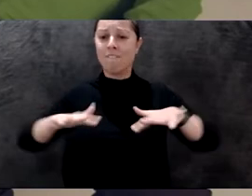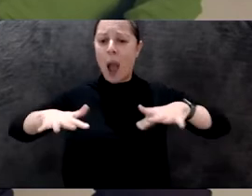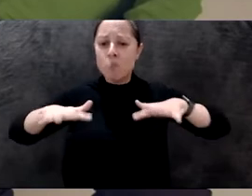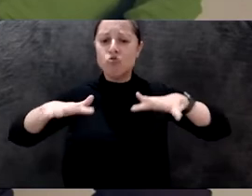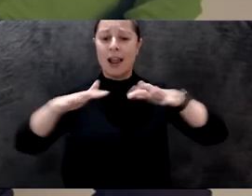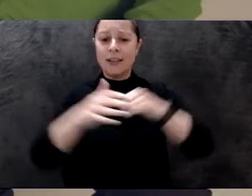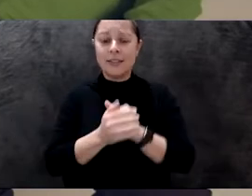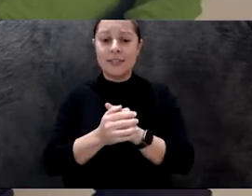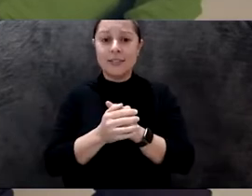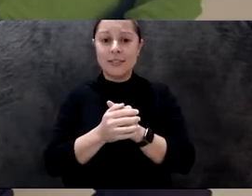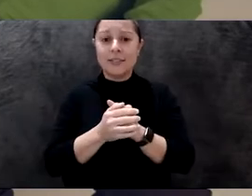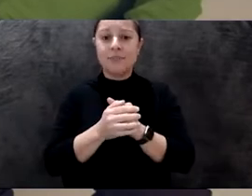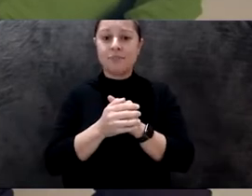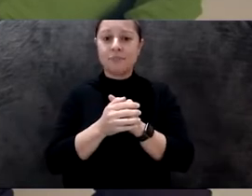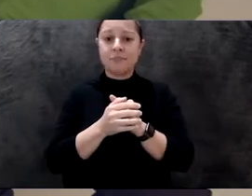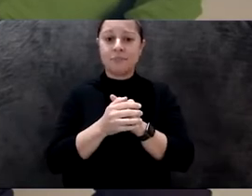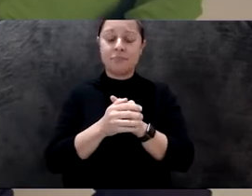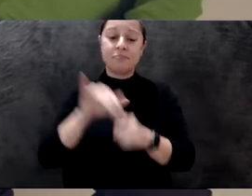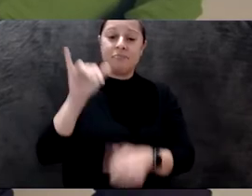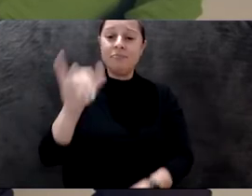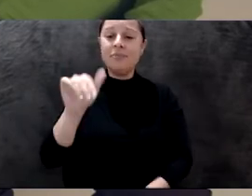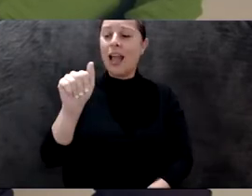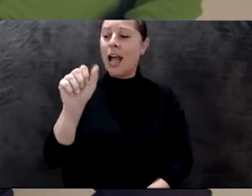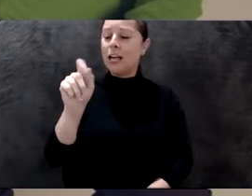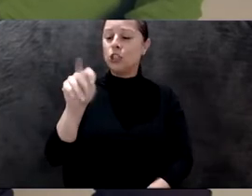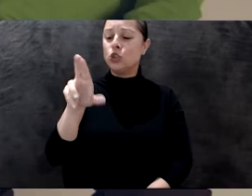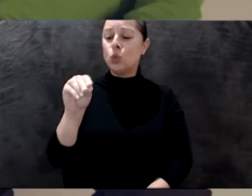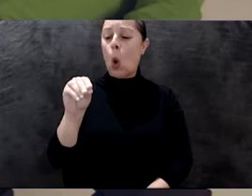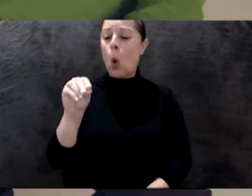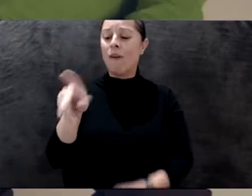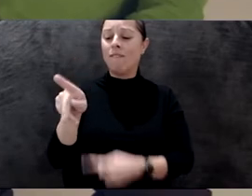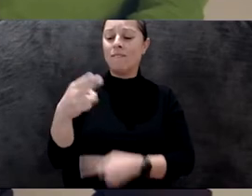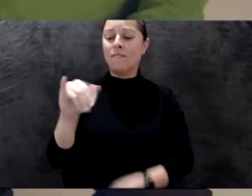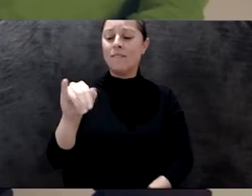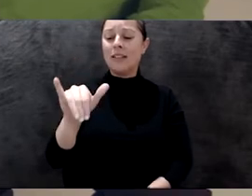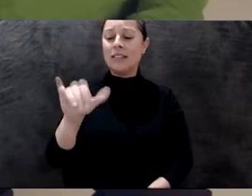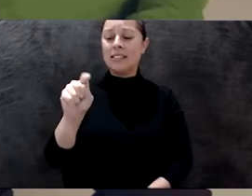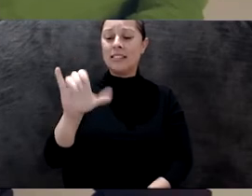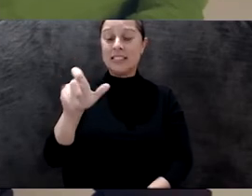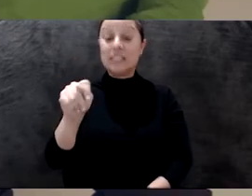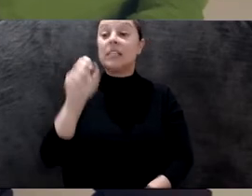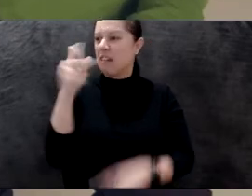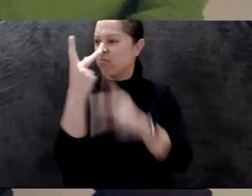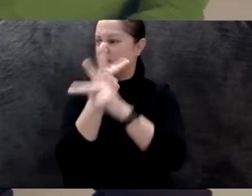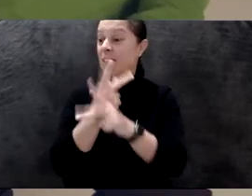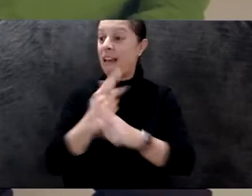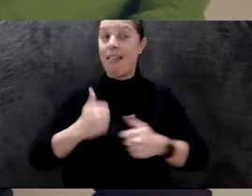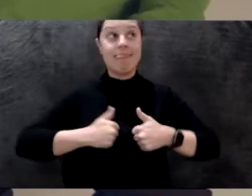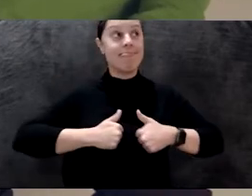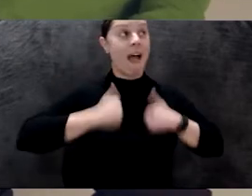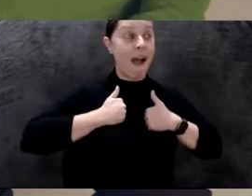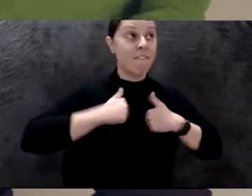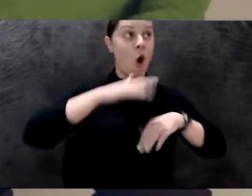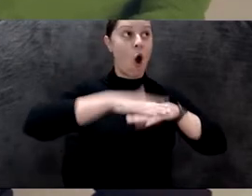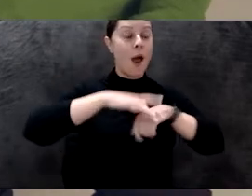can kind of perceive the aliveness of the planet in relationship of how each planet kind of